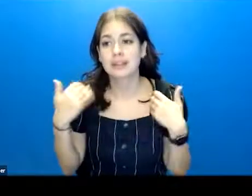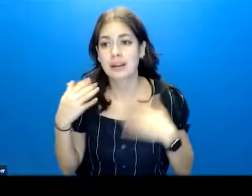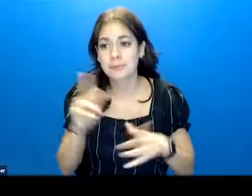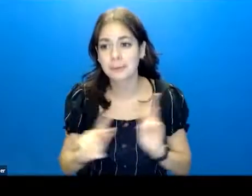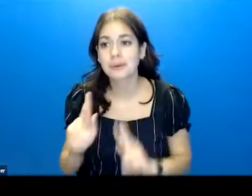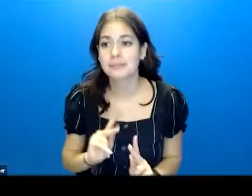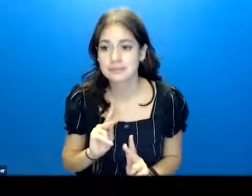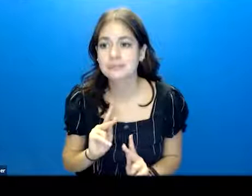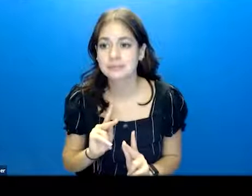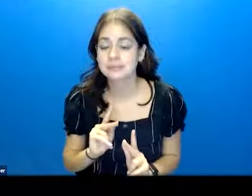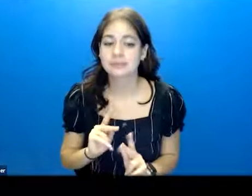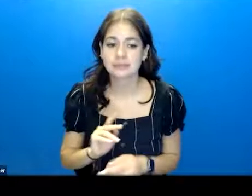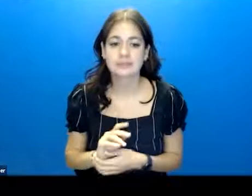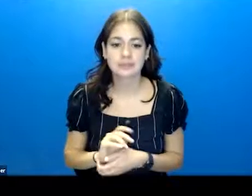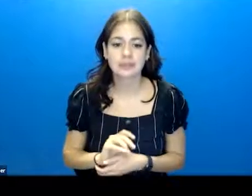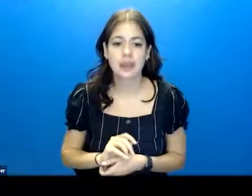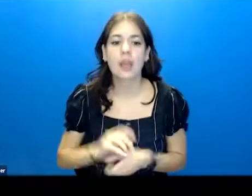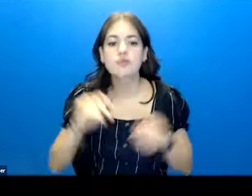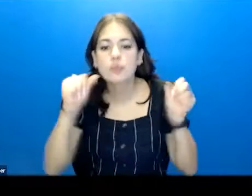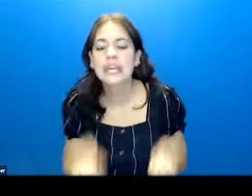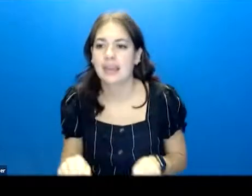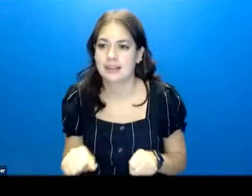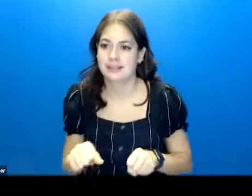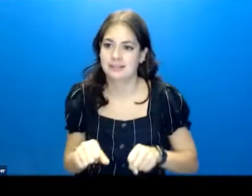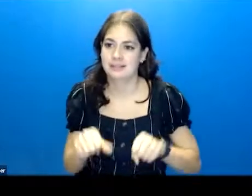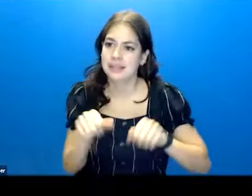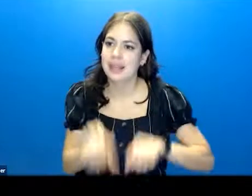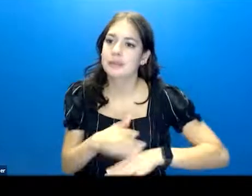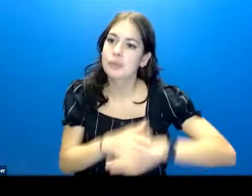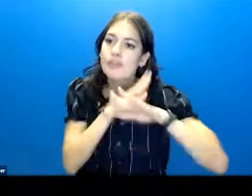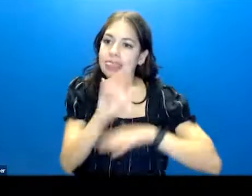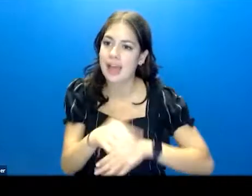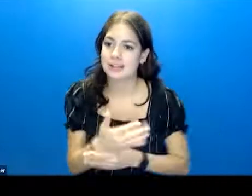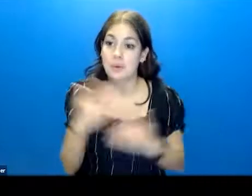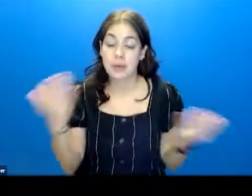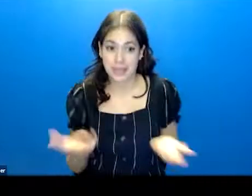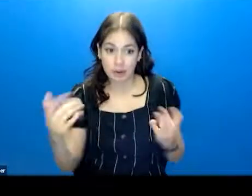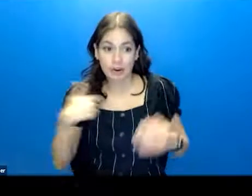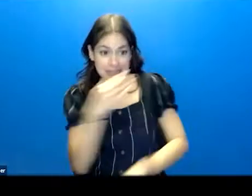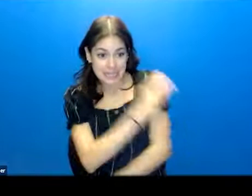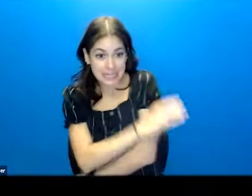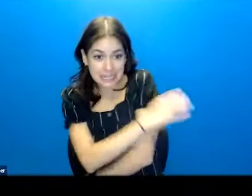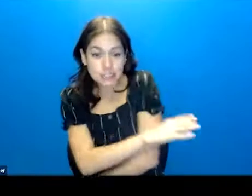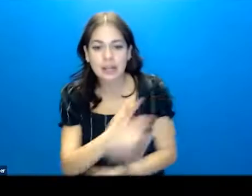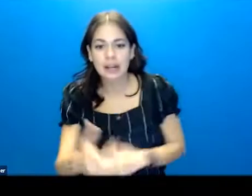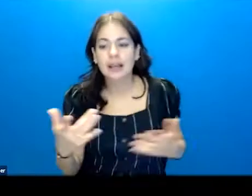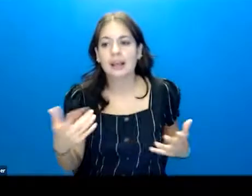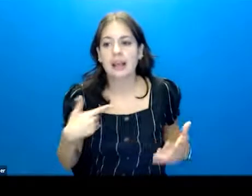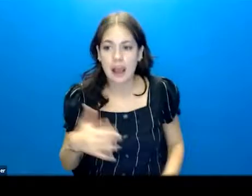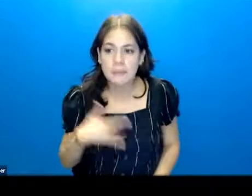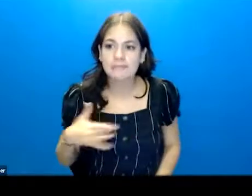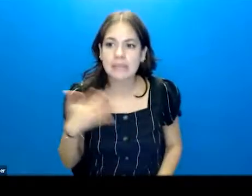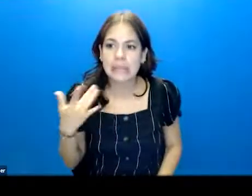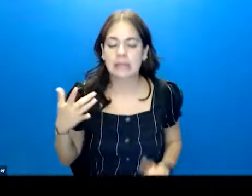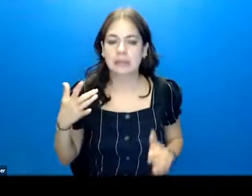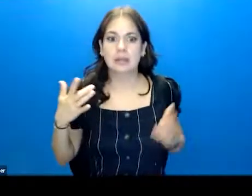And these are premature and preventable deaths. So I'm sitting here as a clinician right now, and I'm feeling the weight